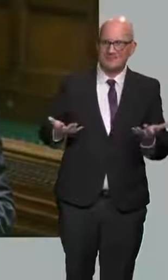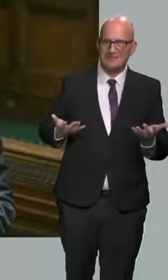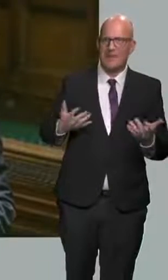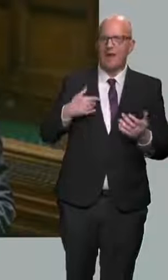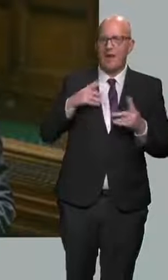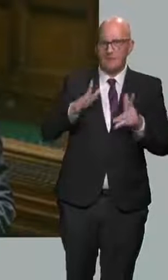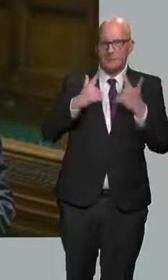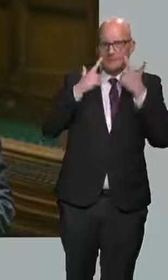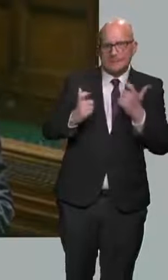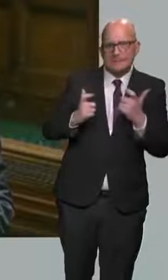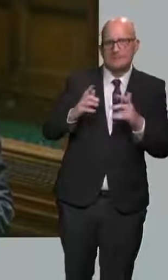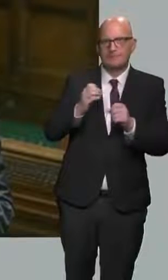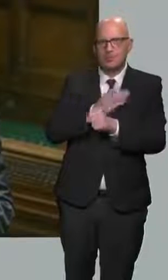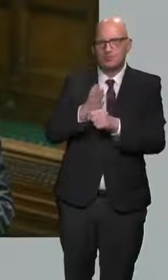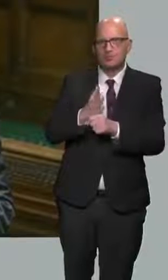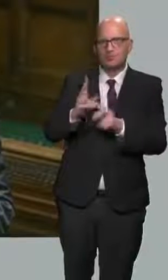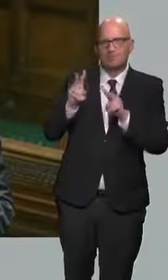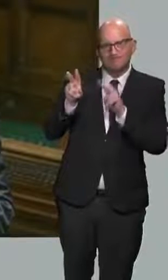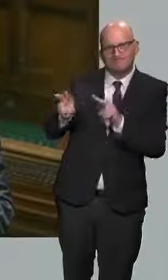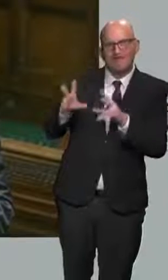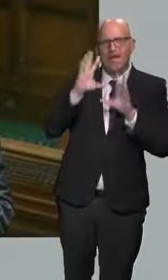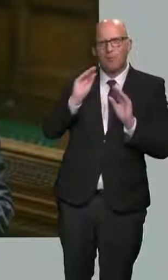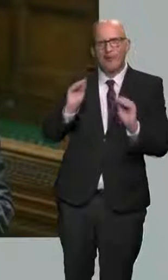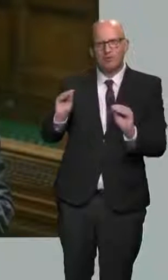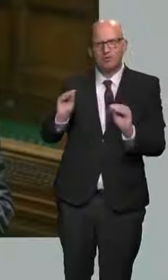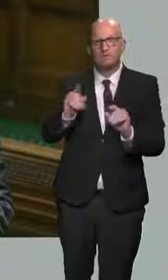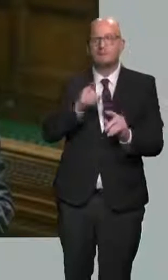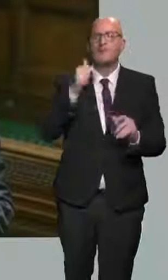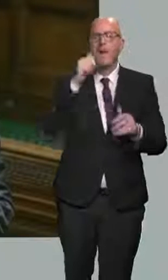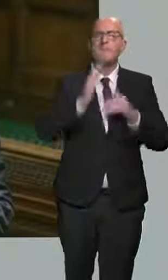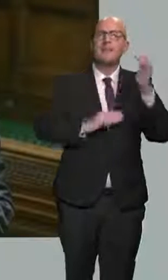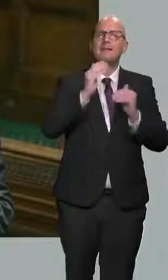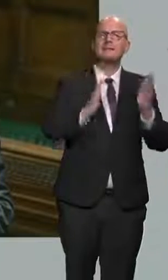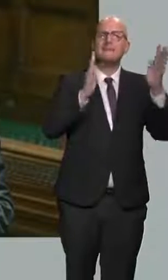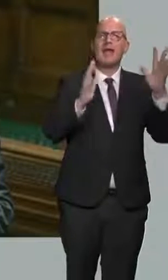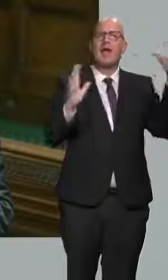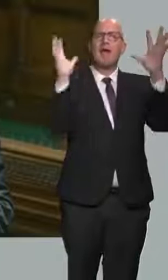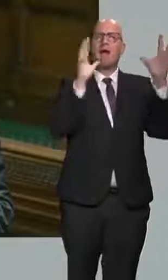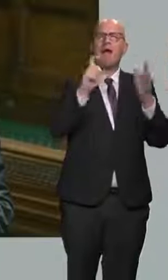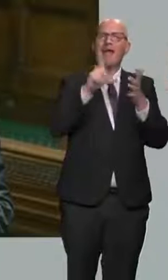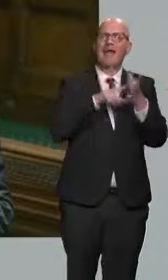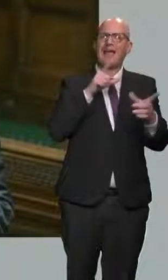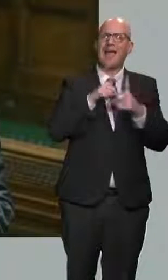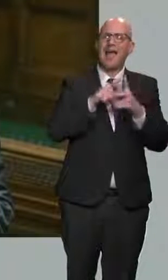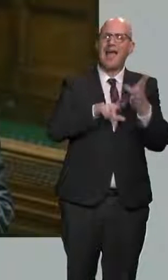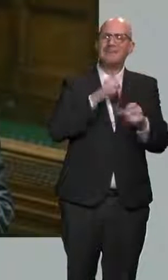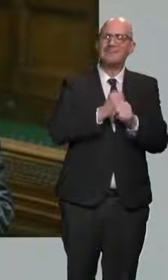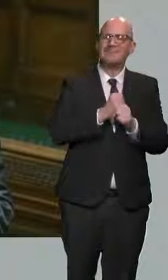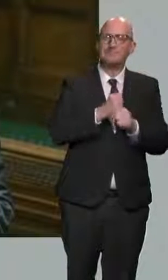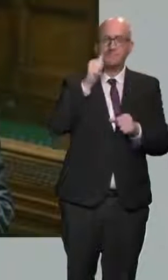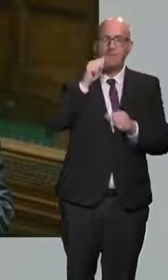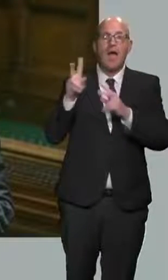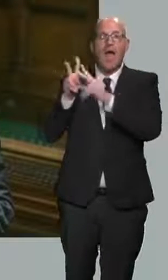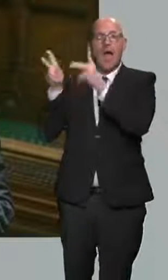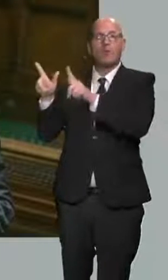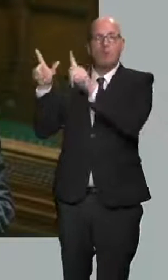the future of the pupils. On things like cladding, when amendments come to the Building Safety Bill from the Lords, can he please not